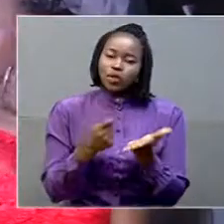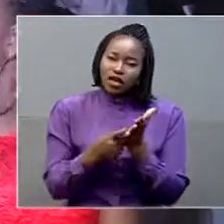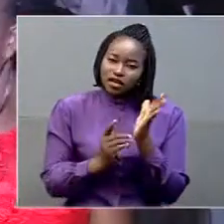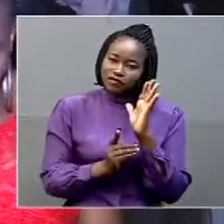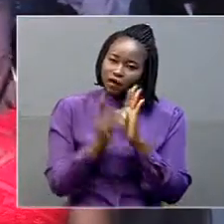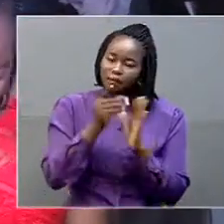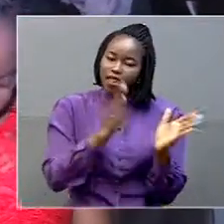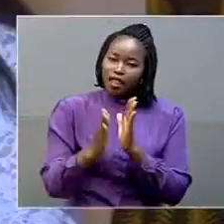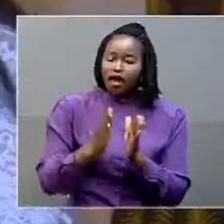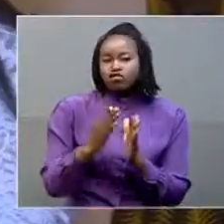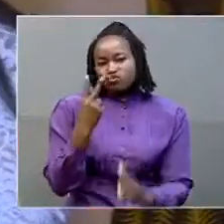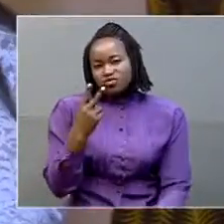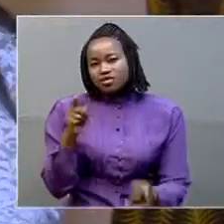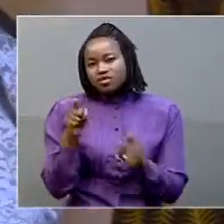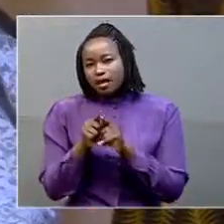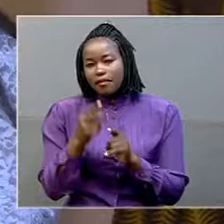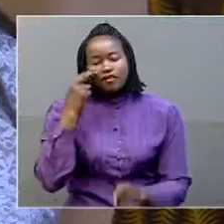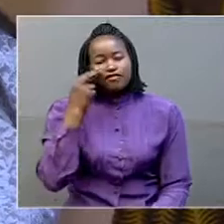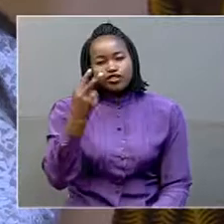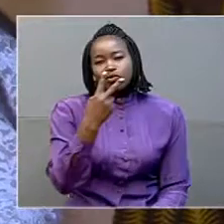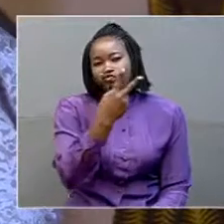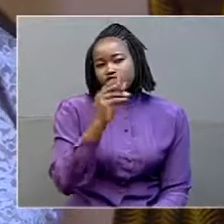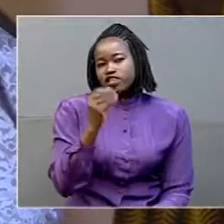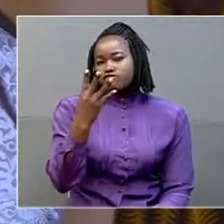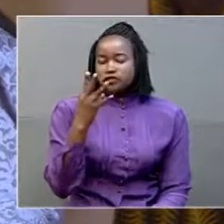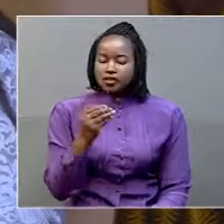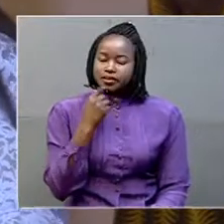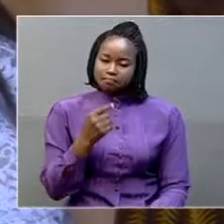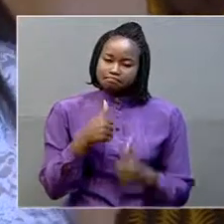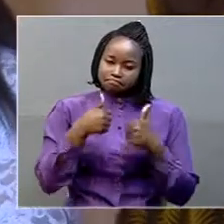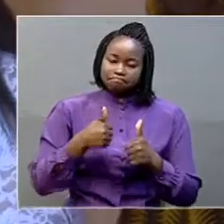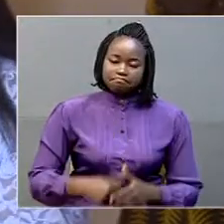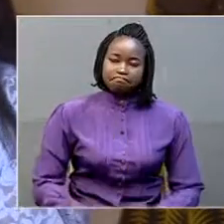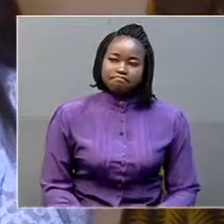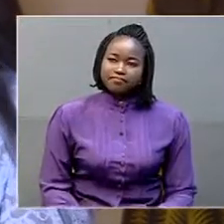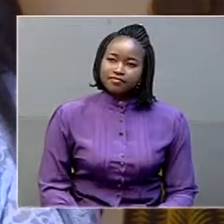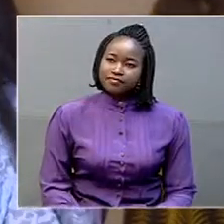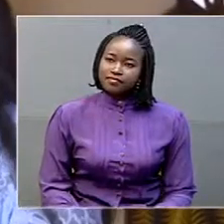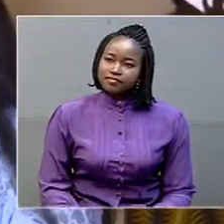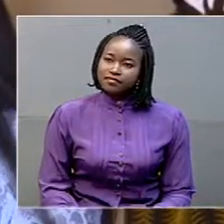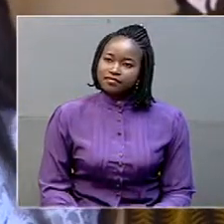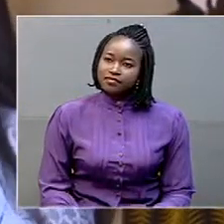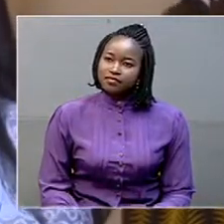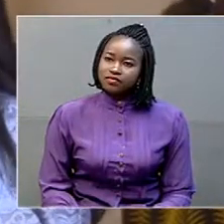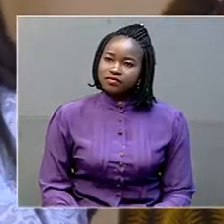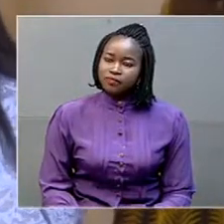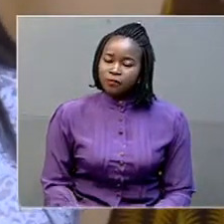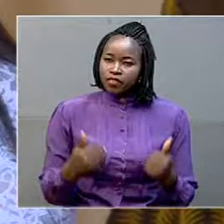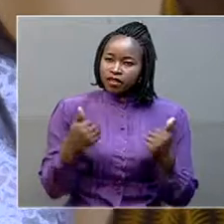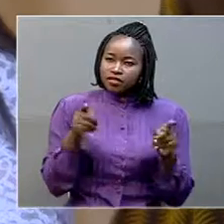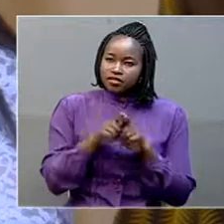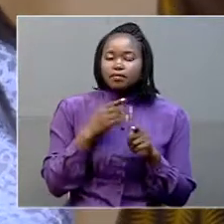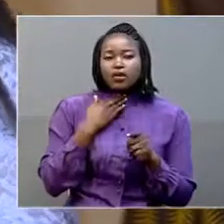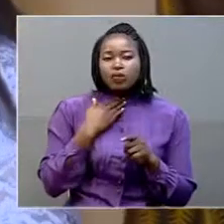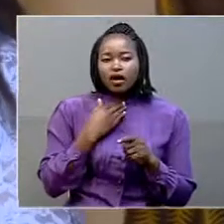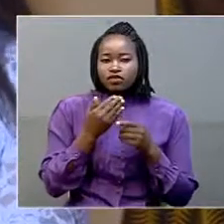Vision 2040. It was the first time ever that the United Nations held a summit on refugees in a